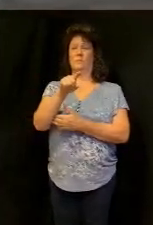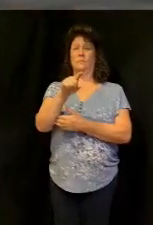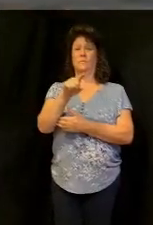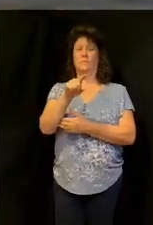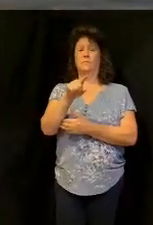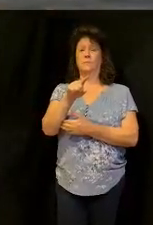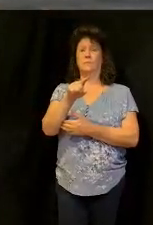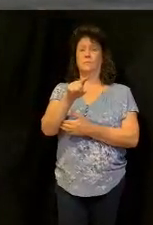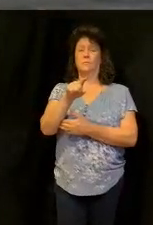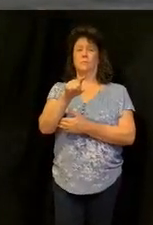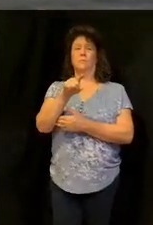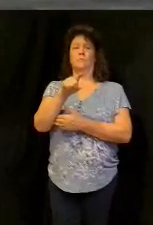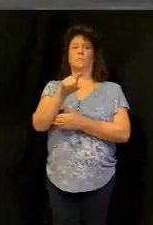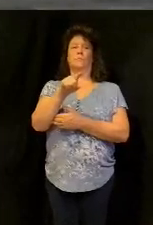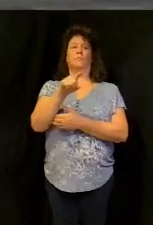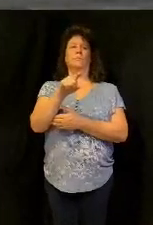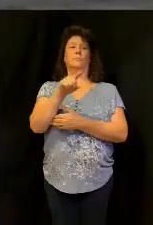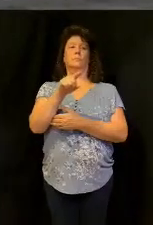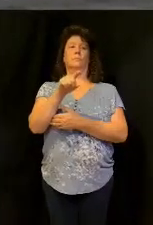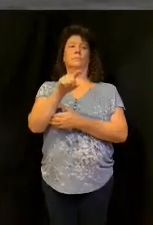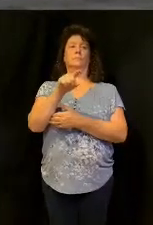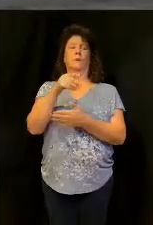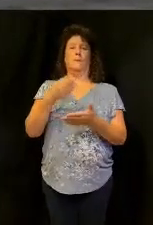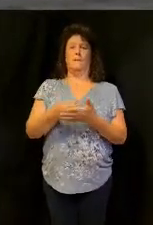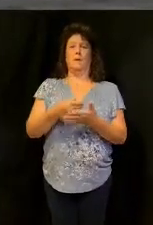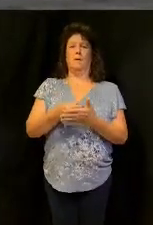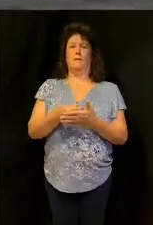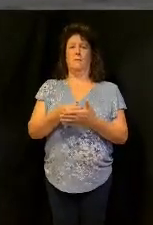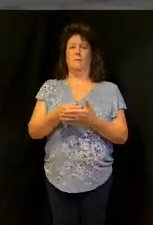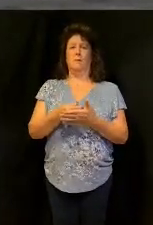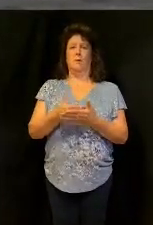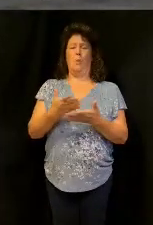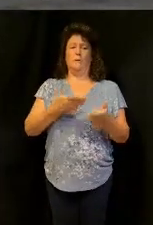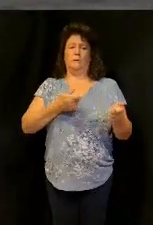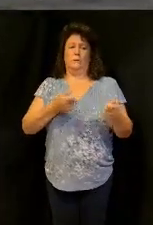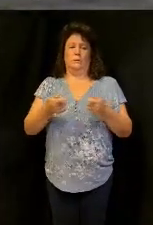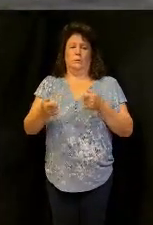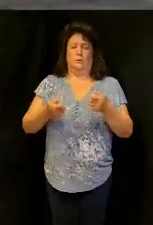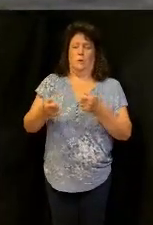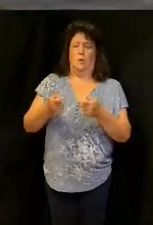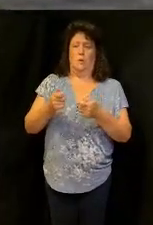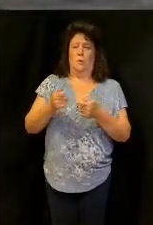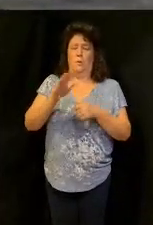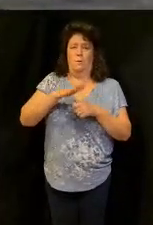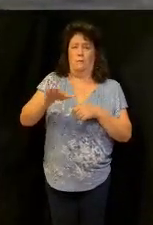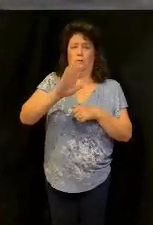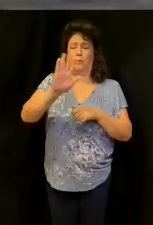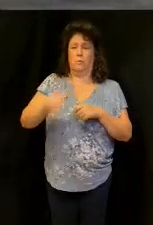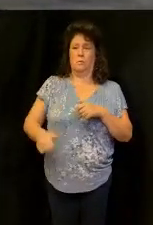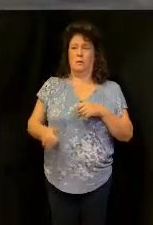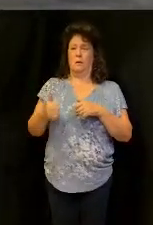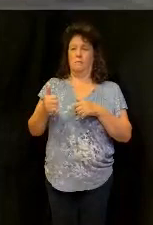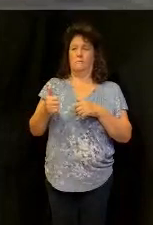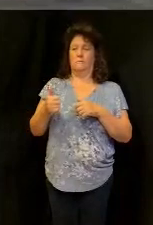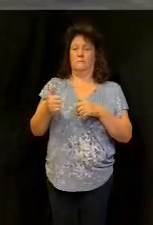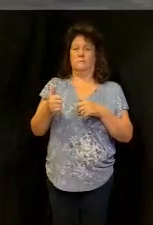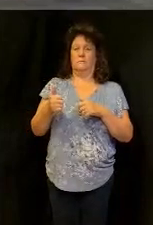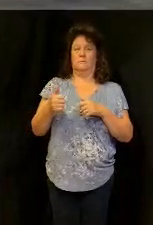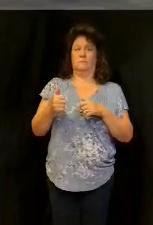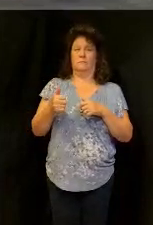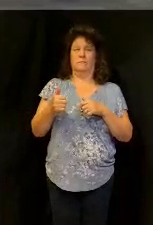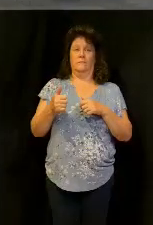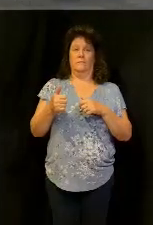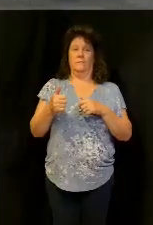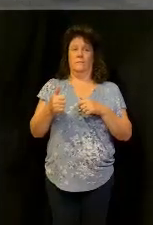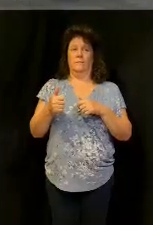this is for you so money wants the lord over your life money wants the lord over our lives it's a